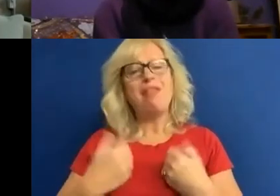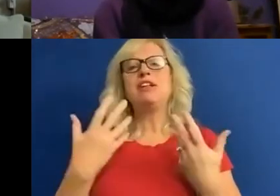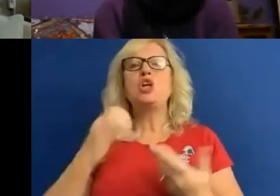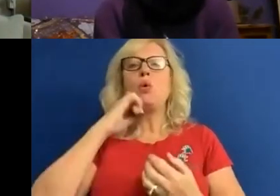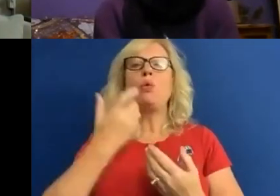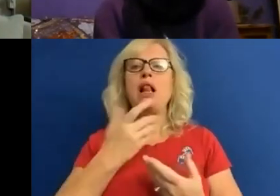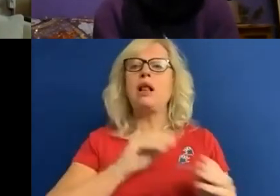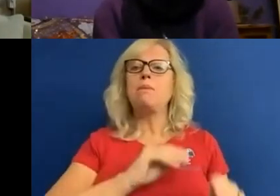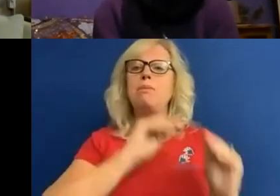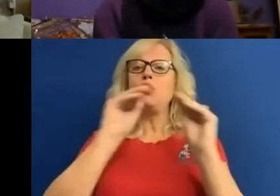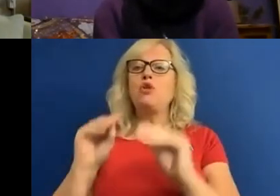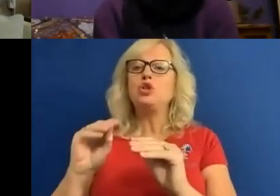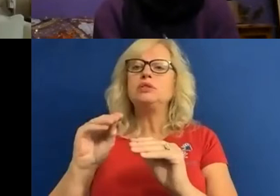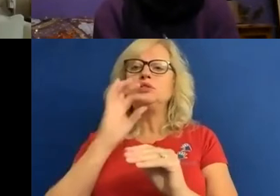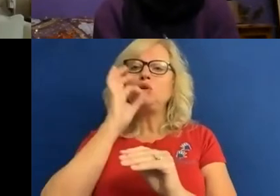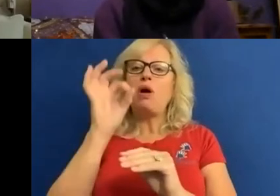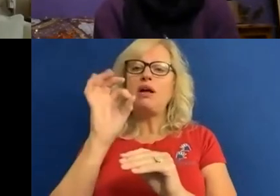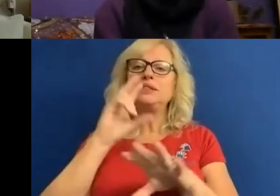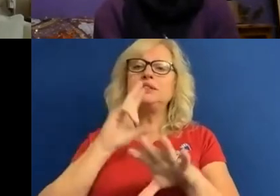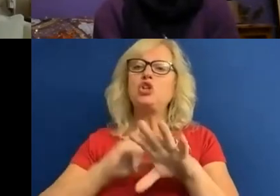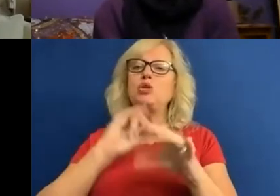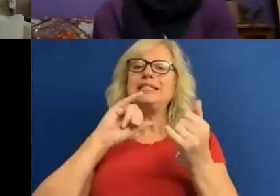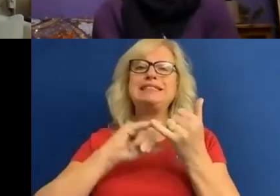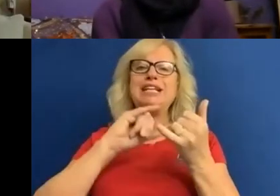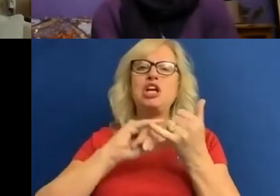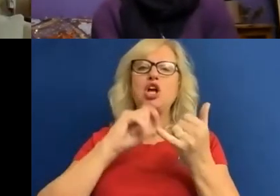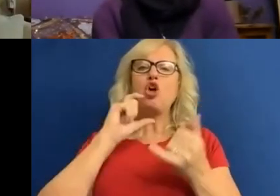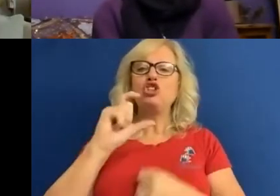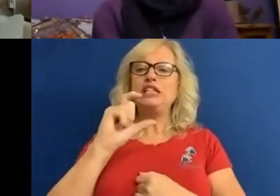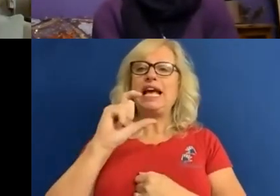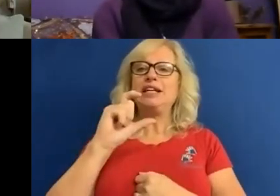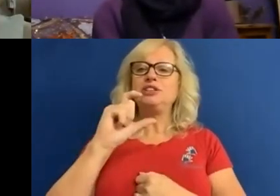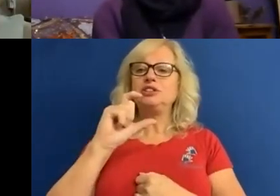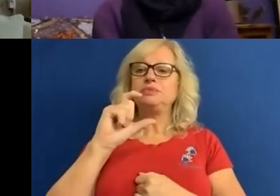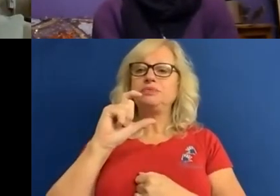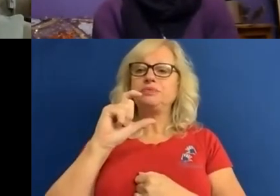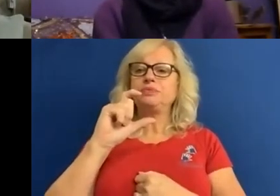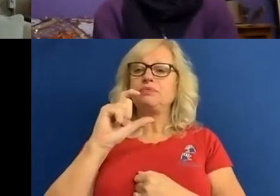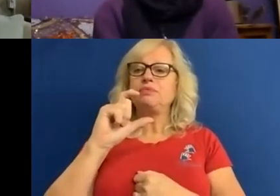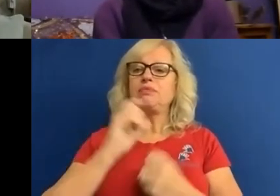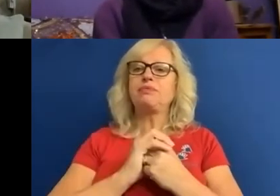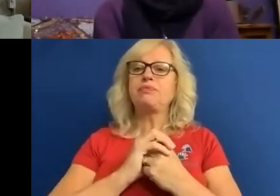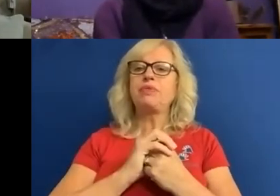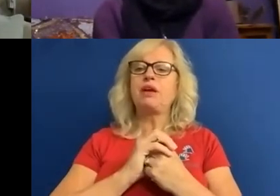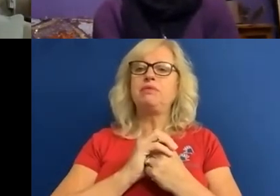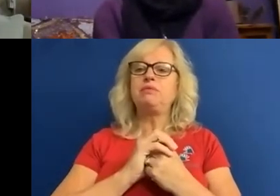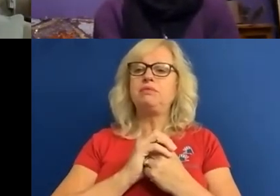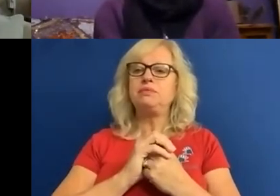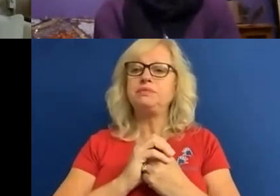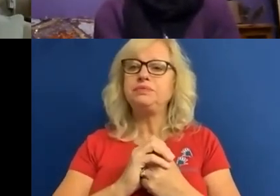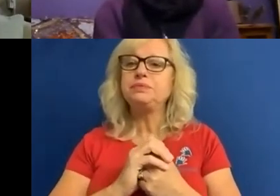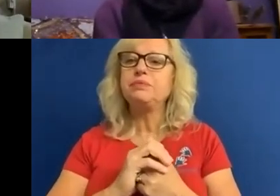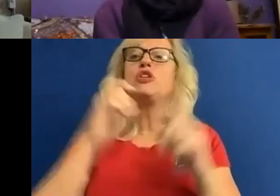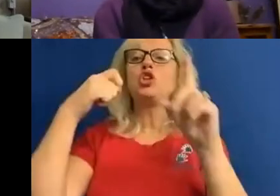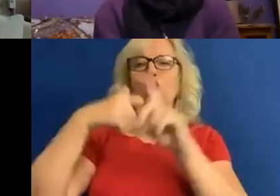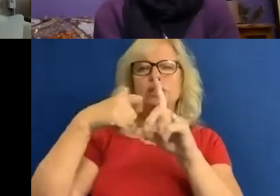to ask Dr. Sasha Kozniak to join us next and tell a talk from her perspective,